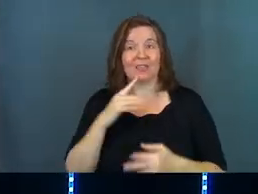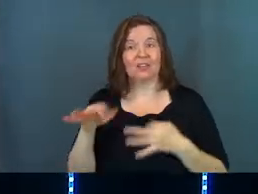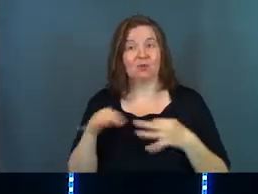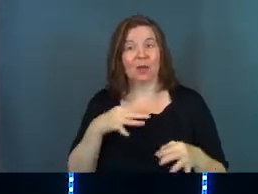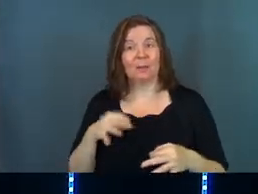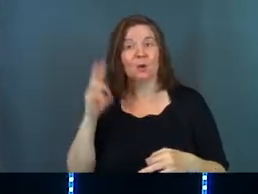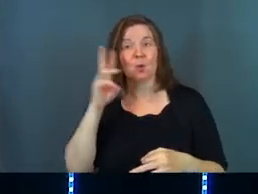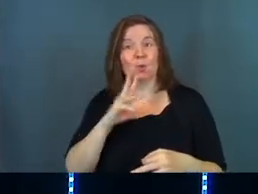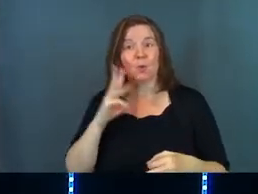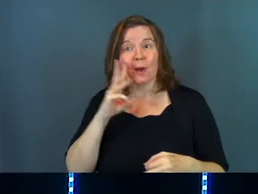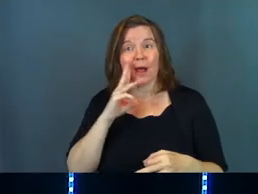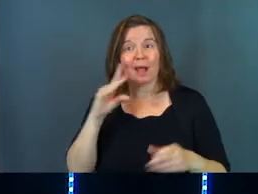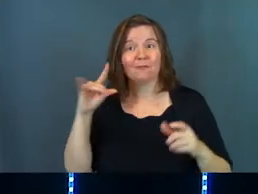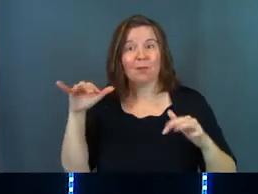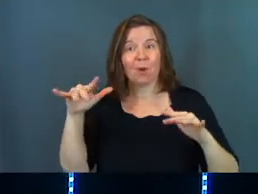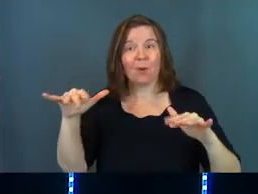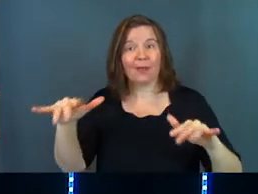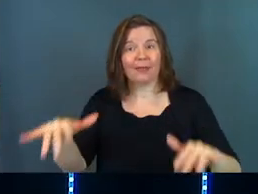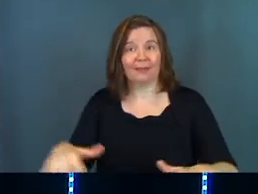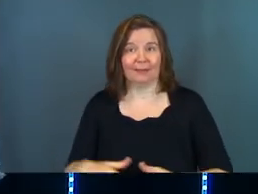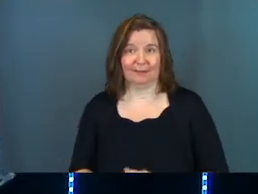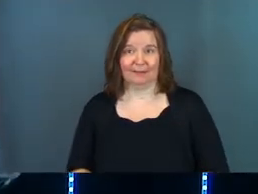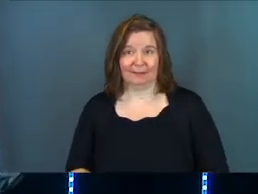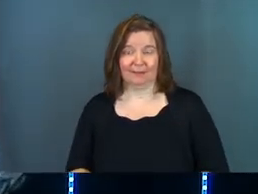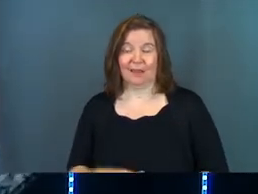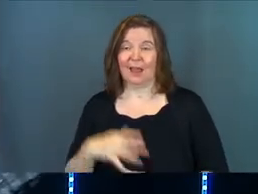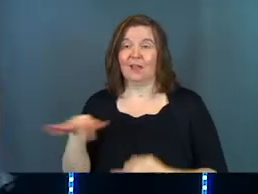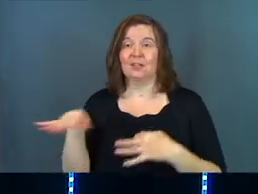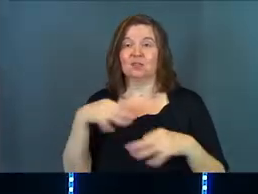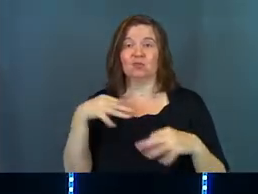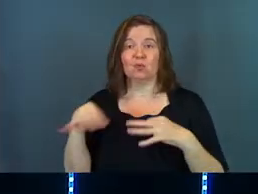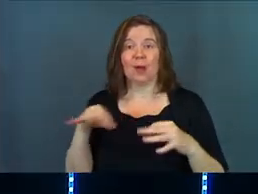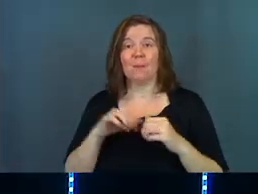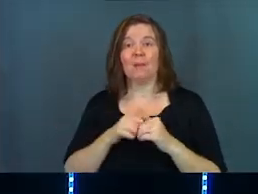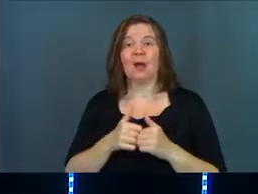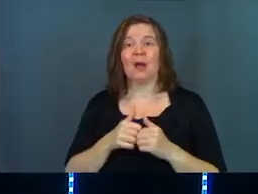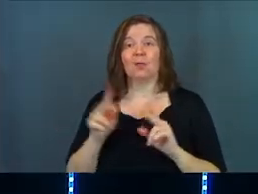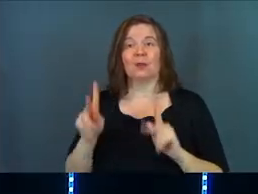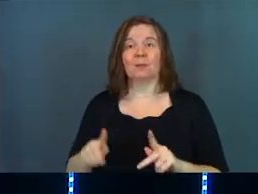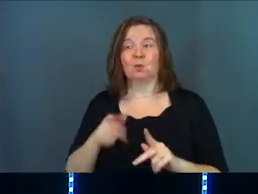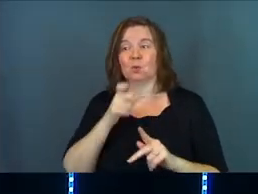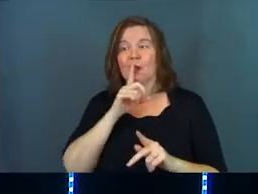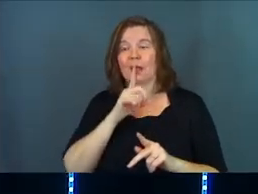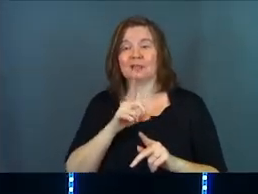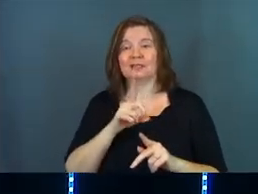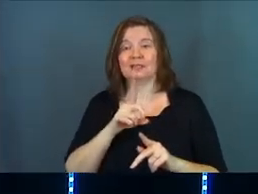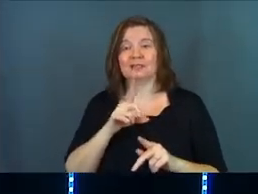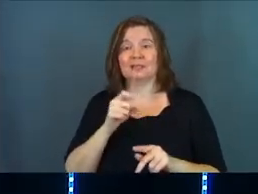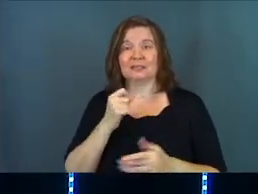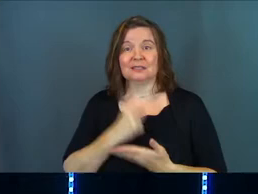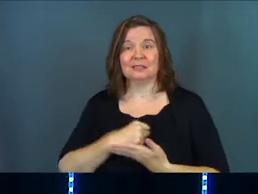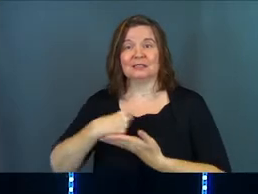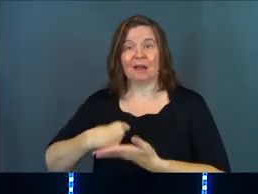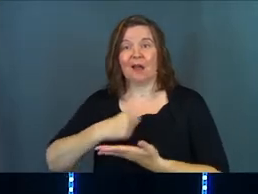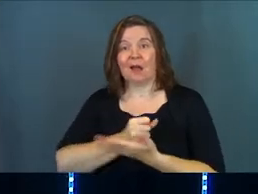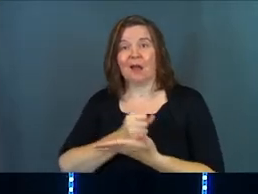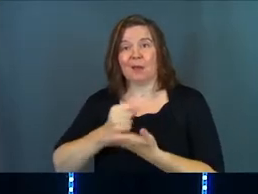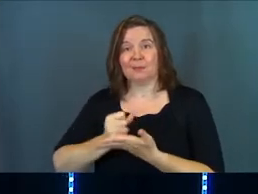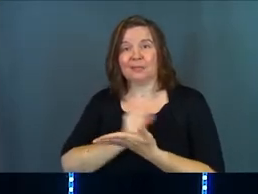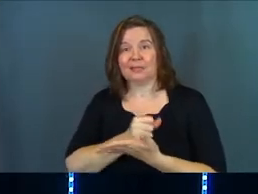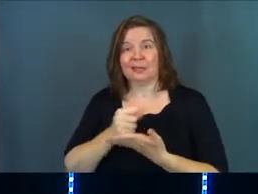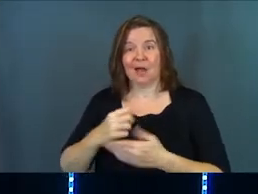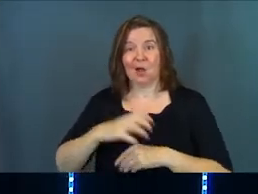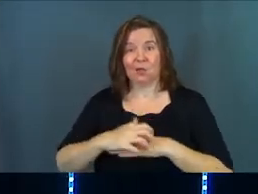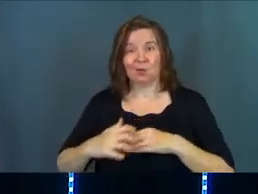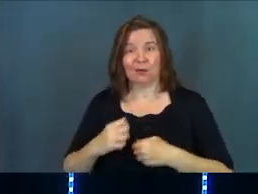they describe wine flowing. And they describe how the person who's actually stomping out the grapes to make